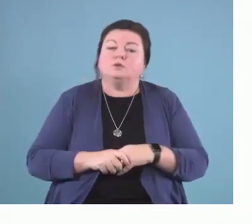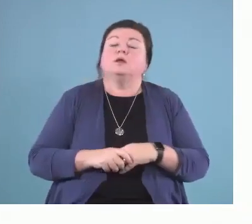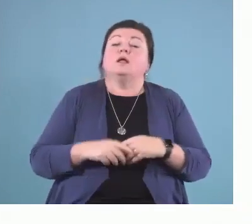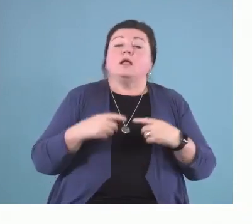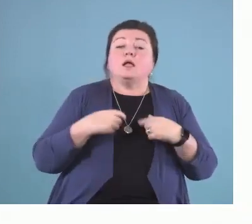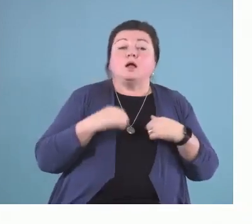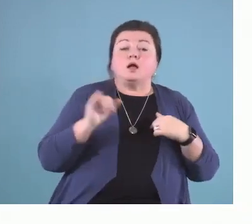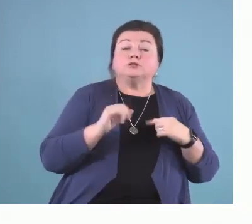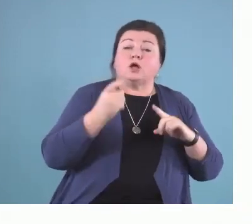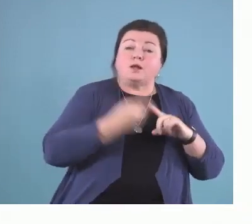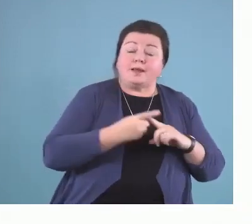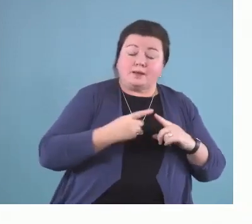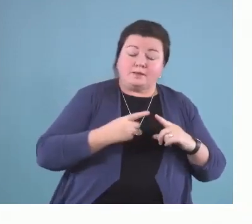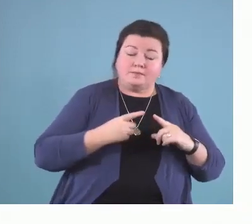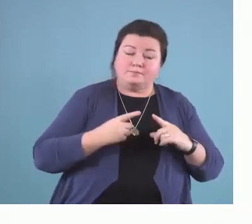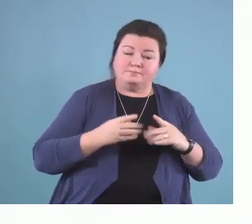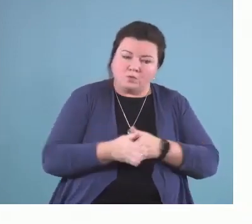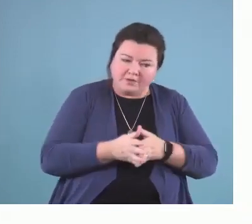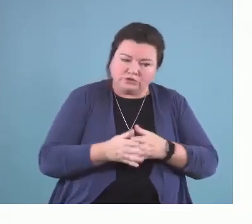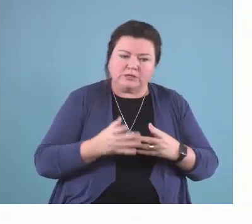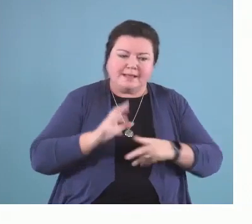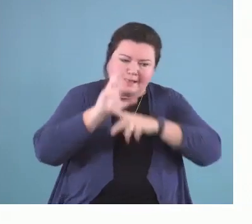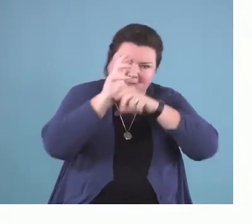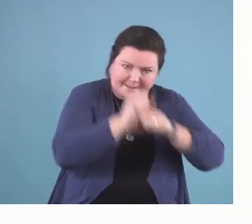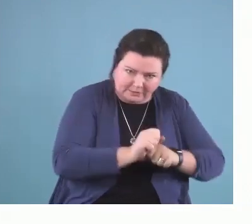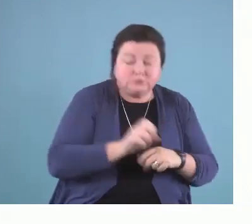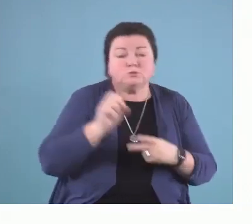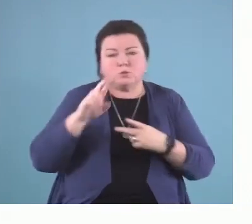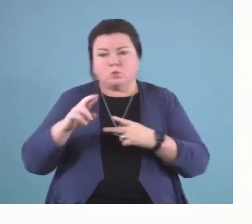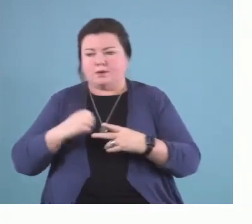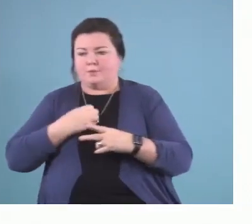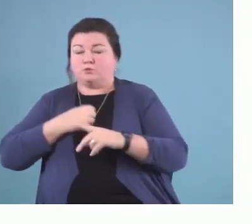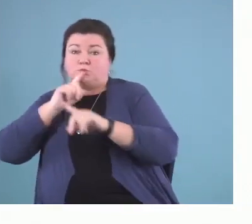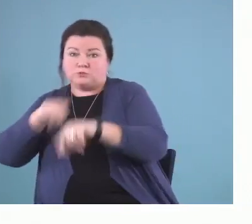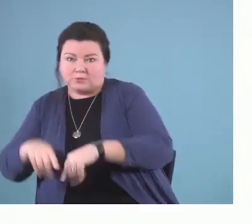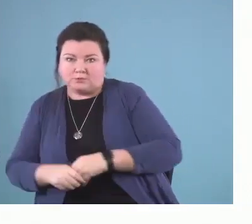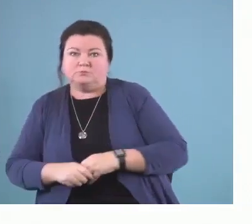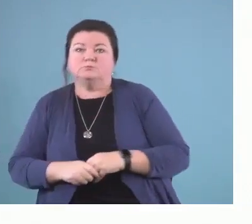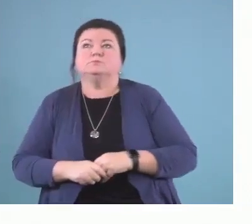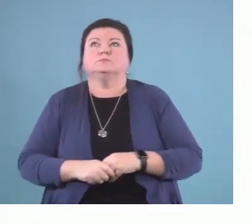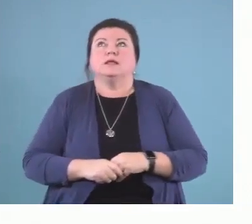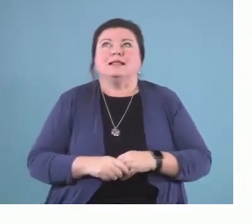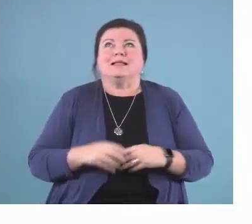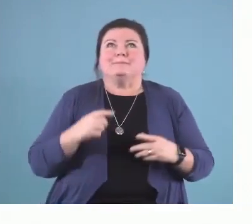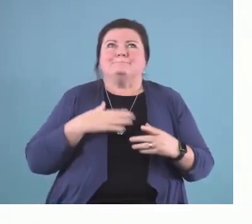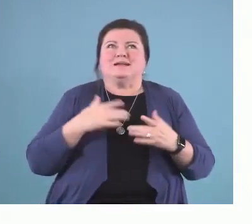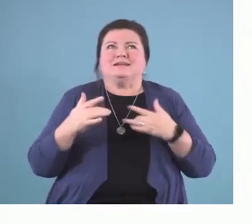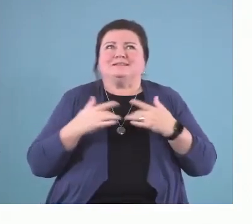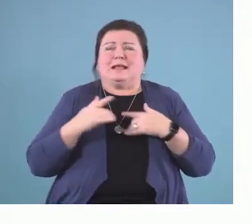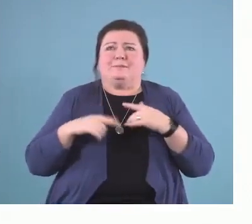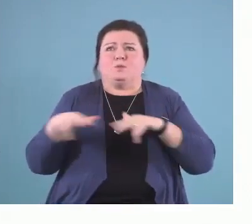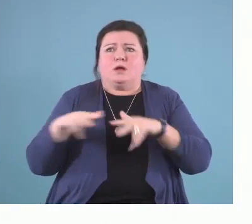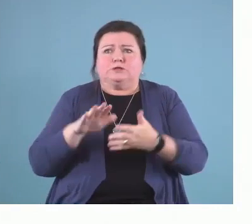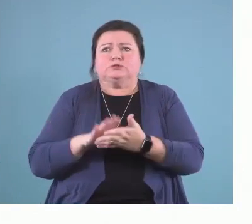motivation, such as habits or emotional responses. I'm going to address my anxiety around walking to school.